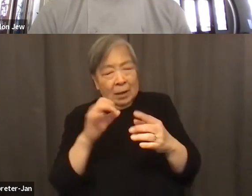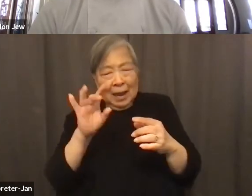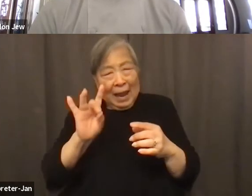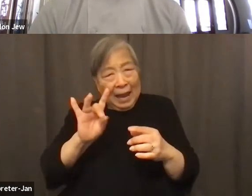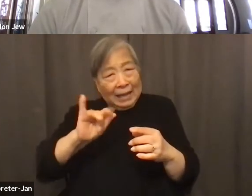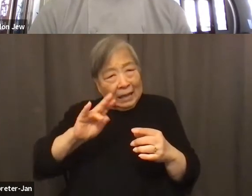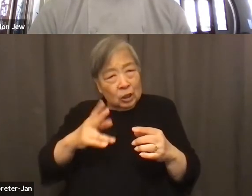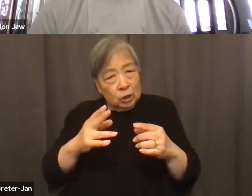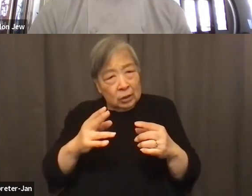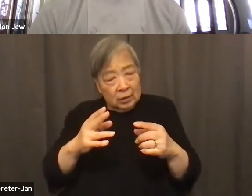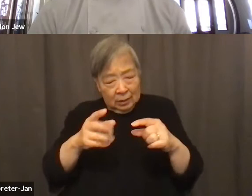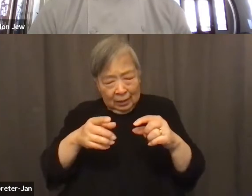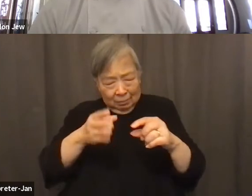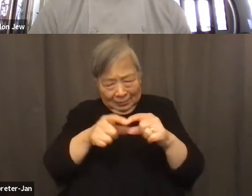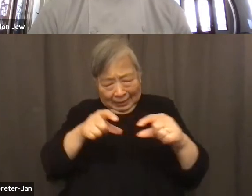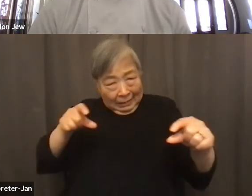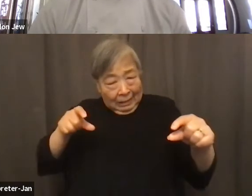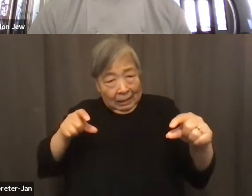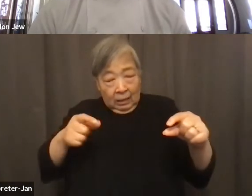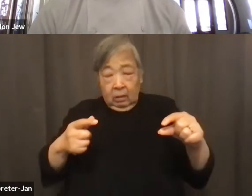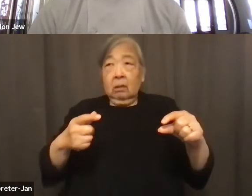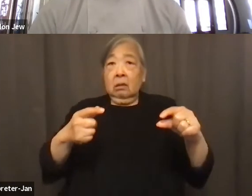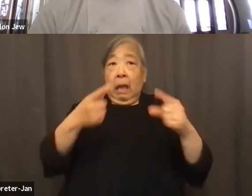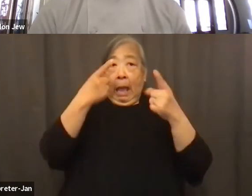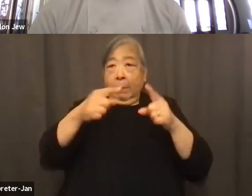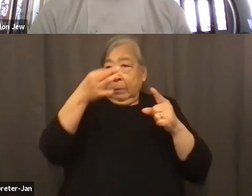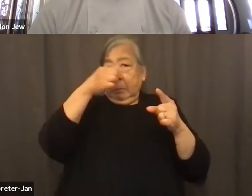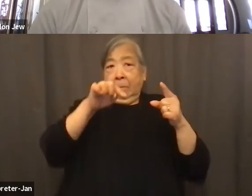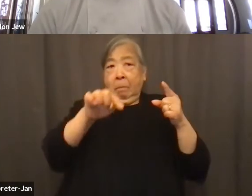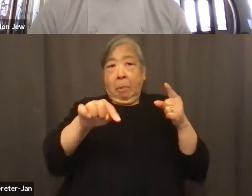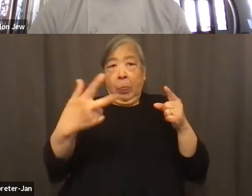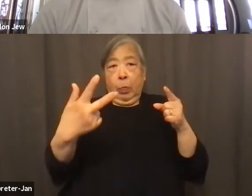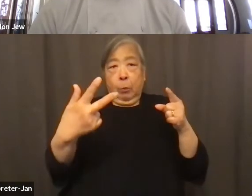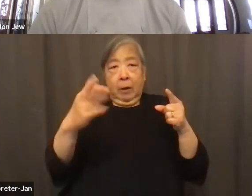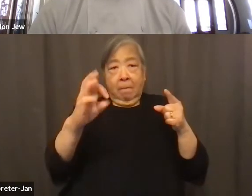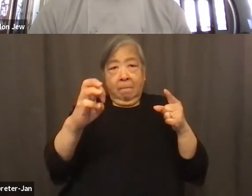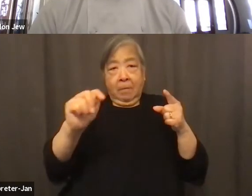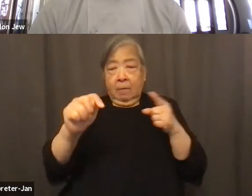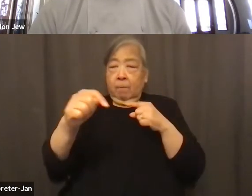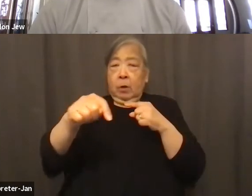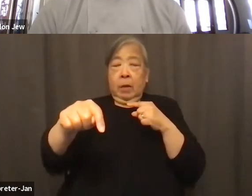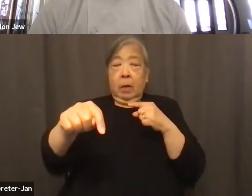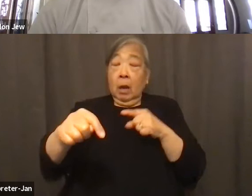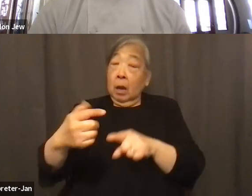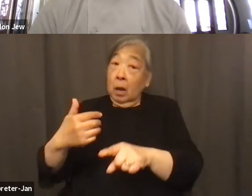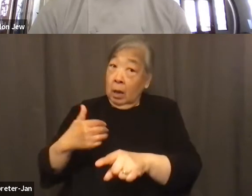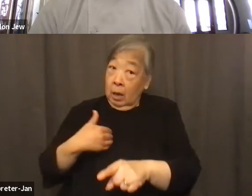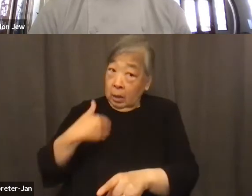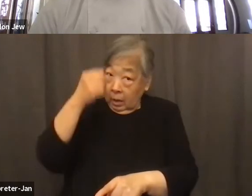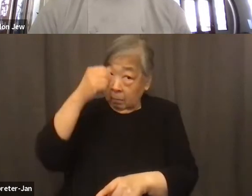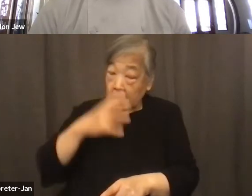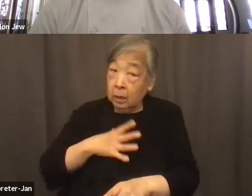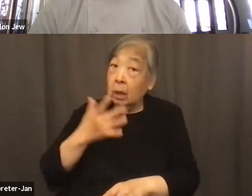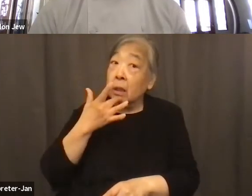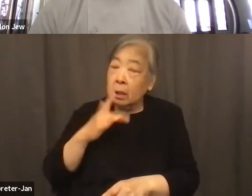right in front of my face within three feet of me and the young man. Luckily, you know,